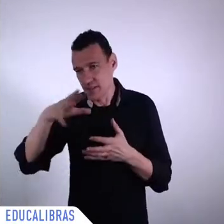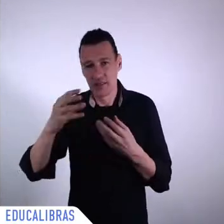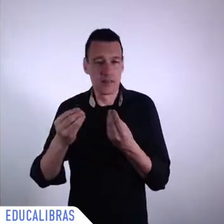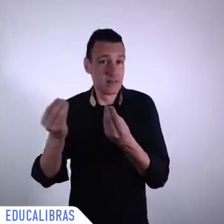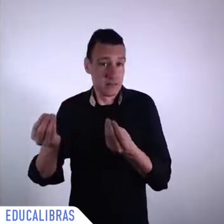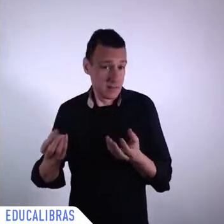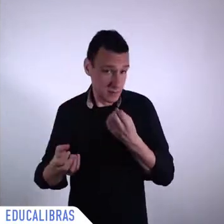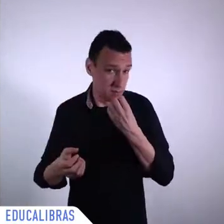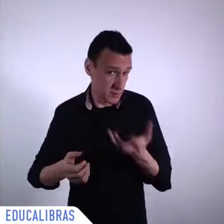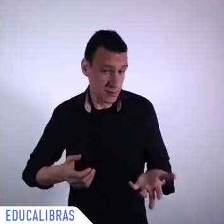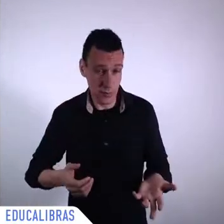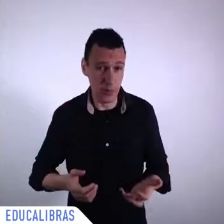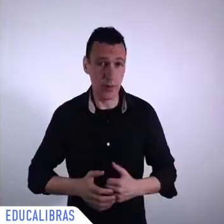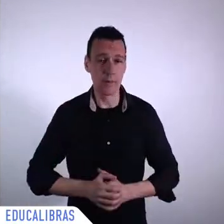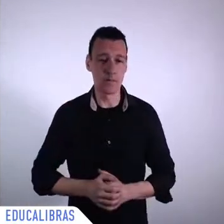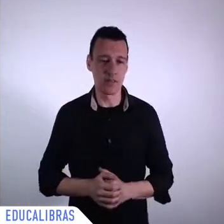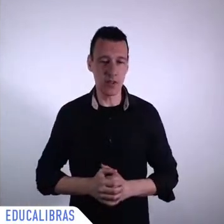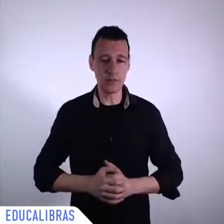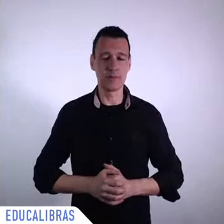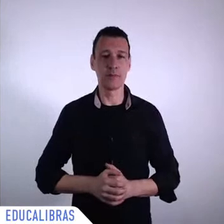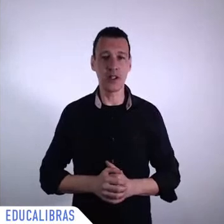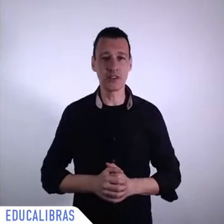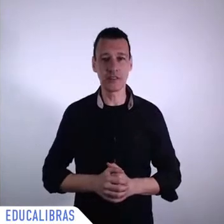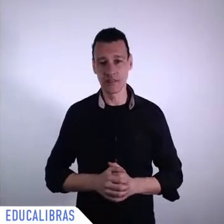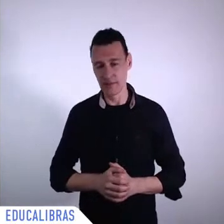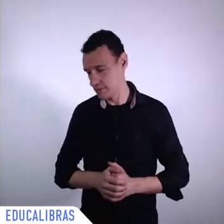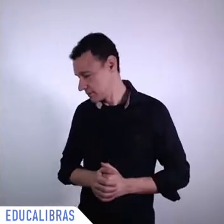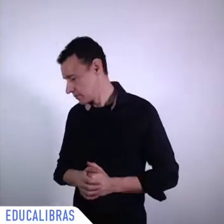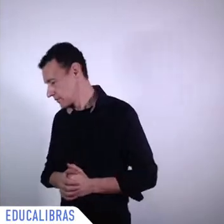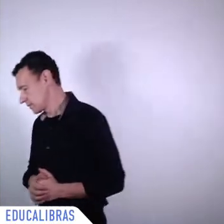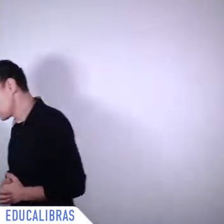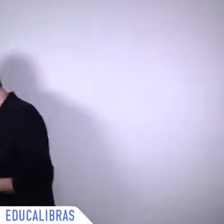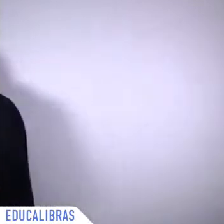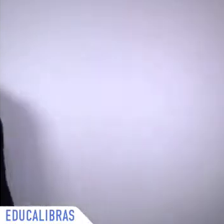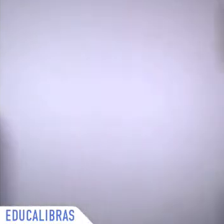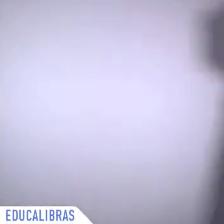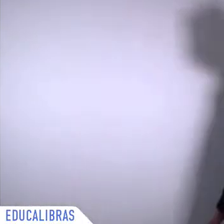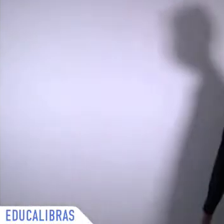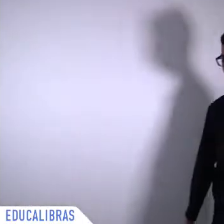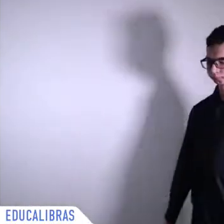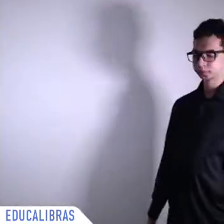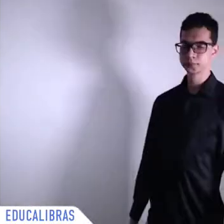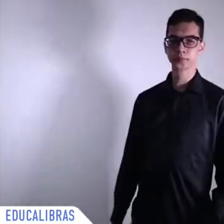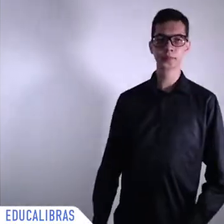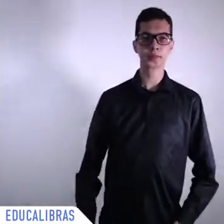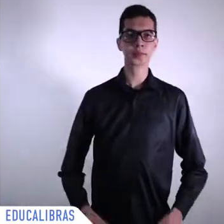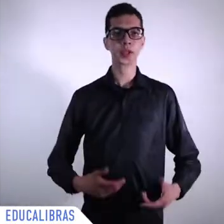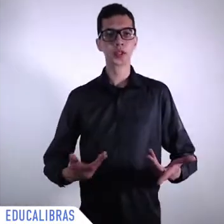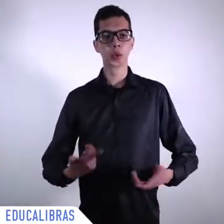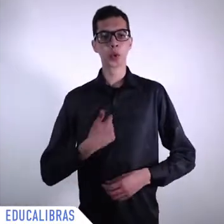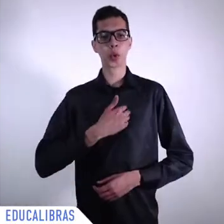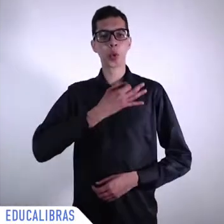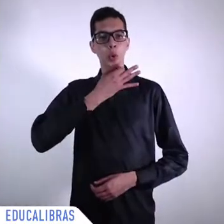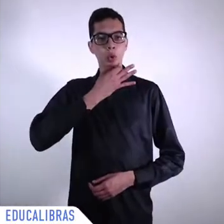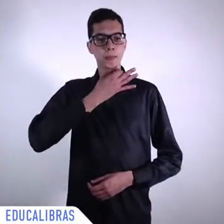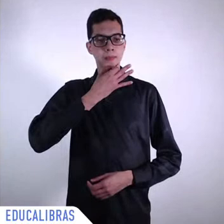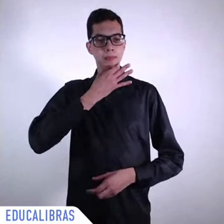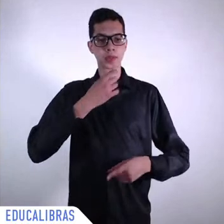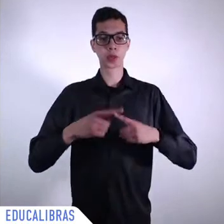although it's still alive, the lawfare that, as I mentioned before, was responsible for the overthrow of President Dilma,